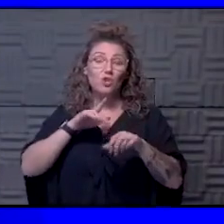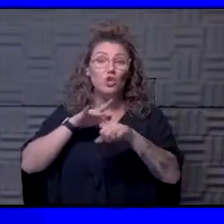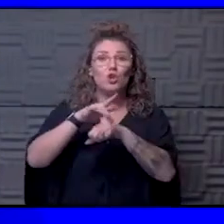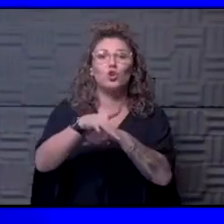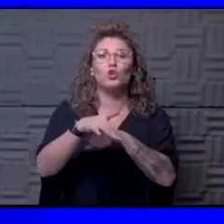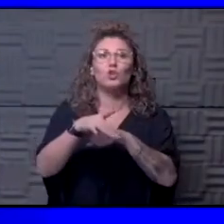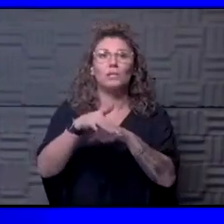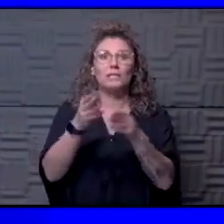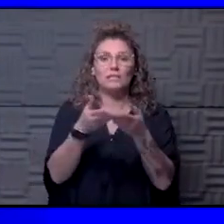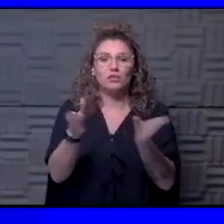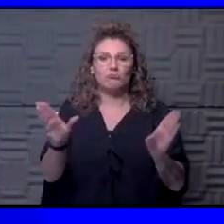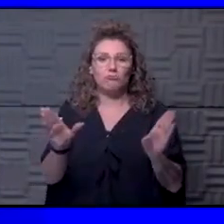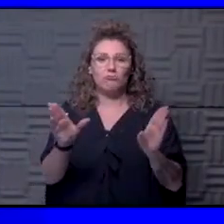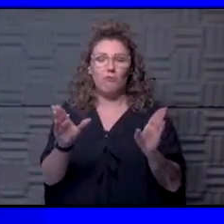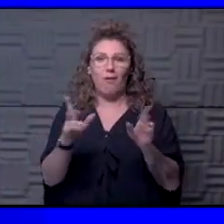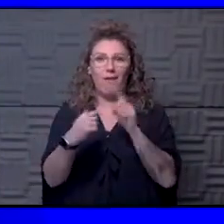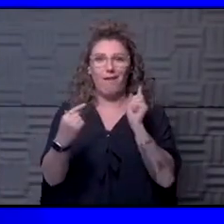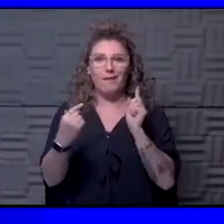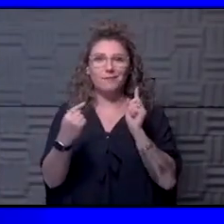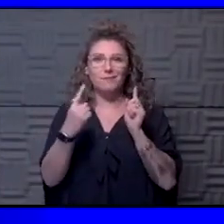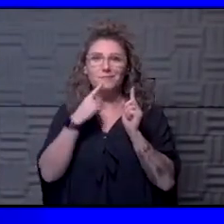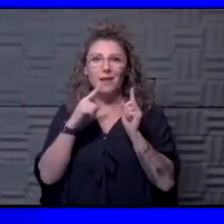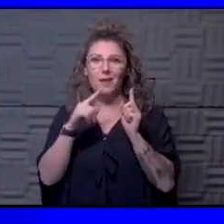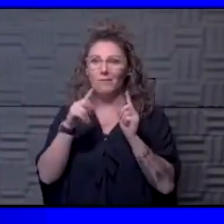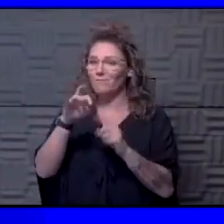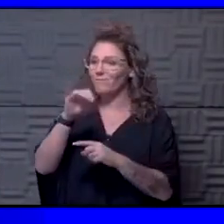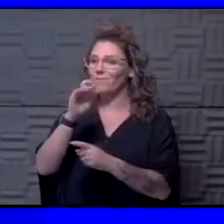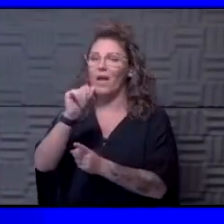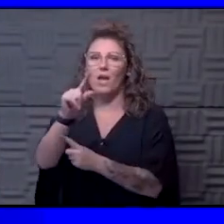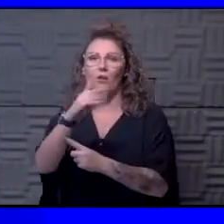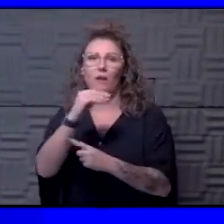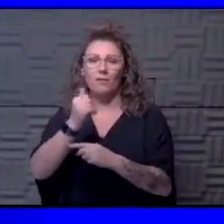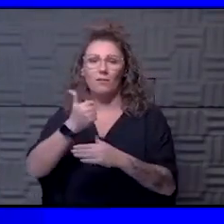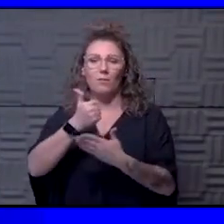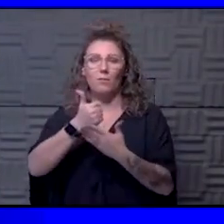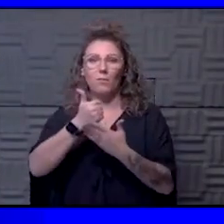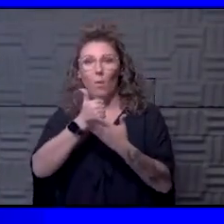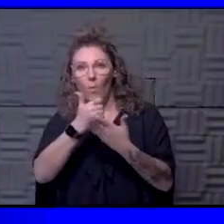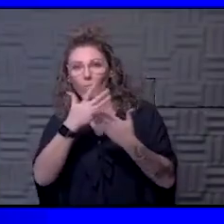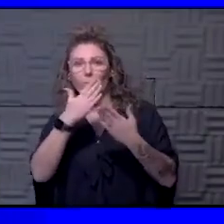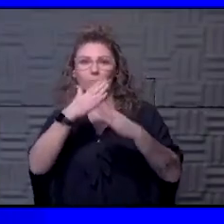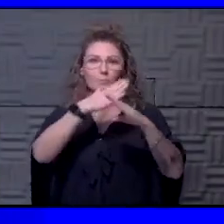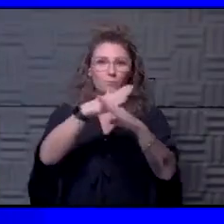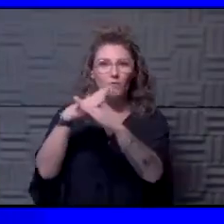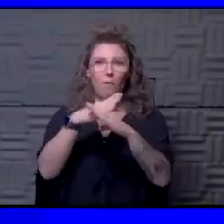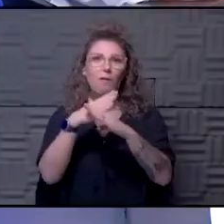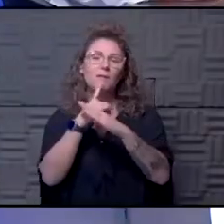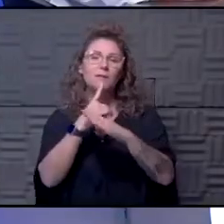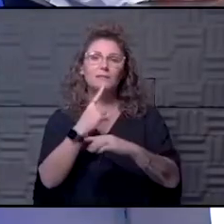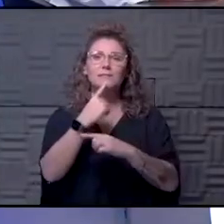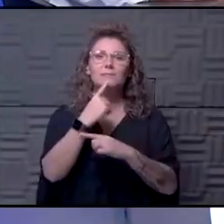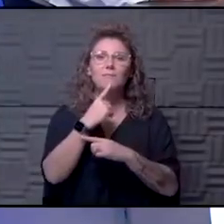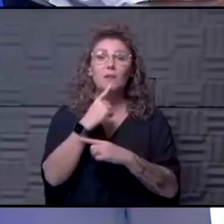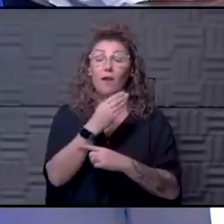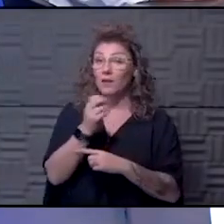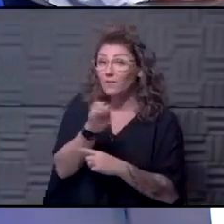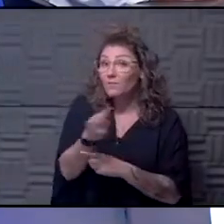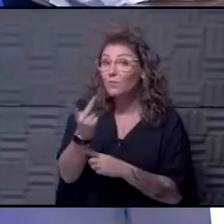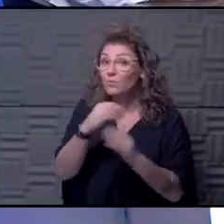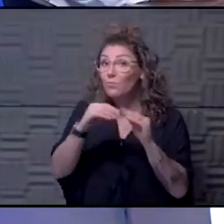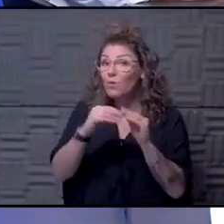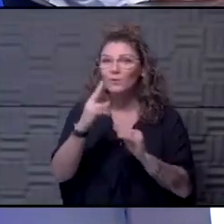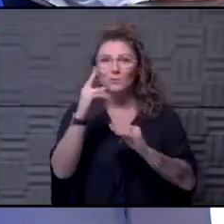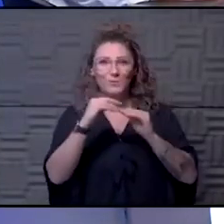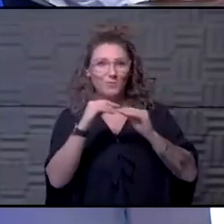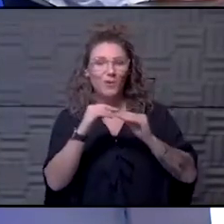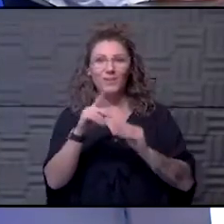earlier general antiviral response, and hopefully that will help protect against severe and critical disease as well. A couple more questions. ma'am. Two more.